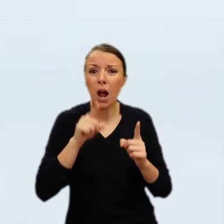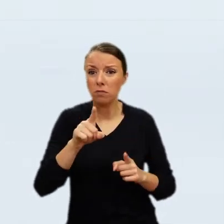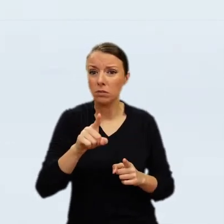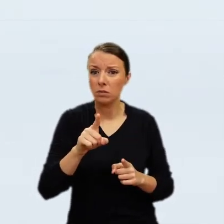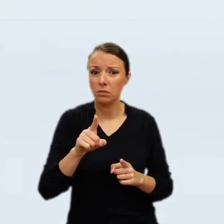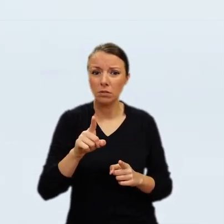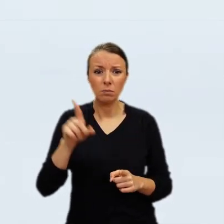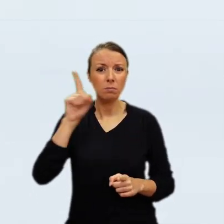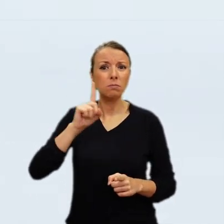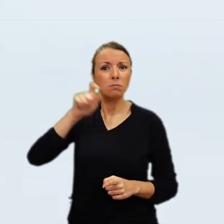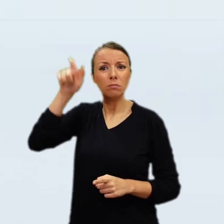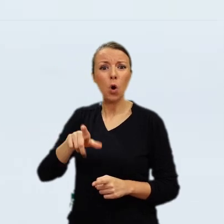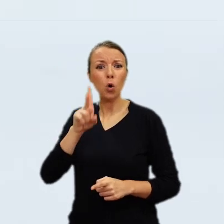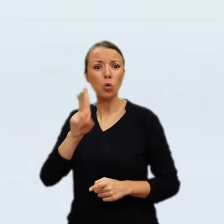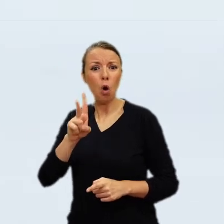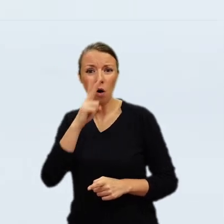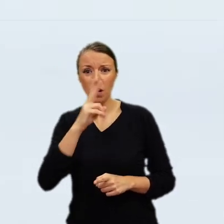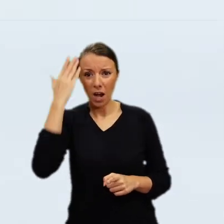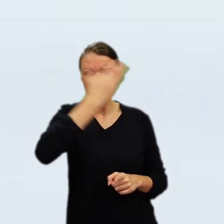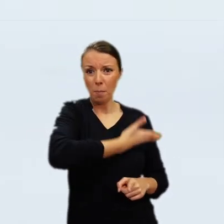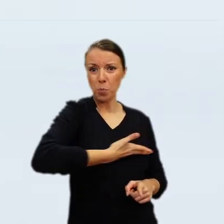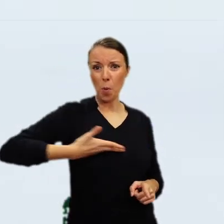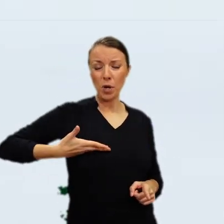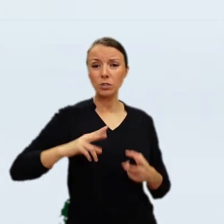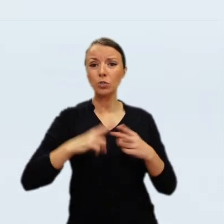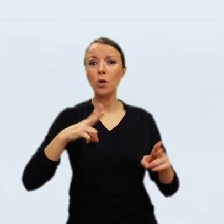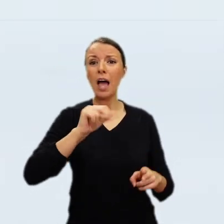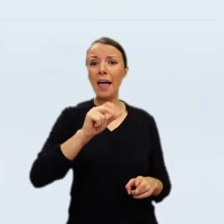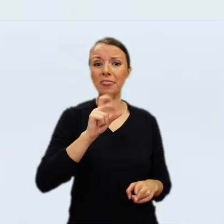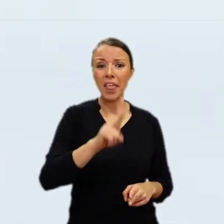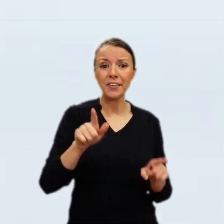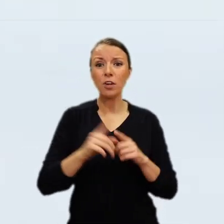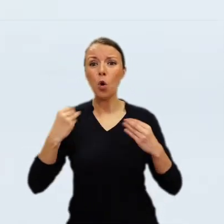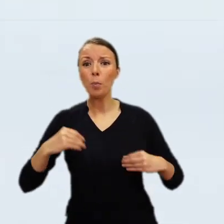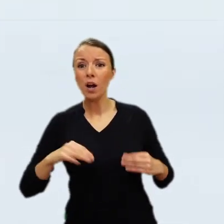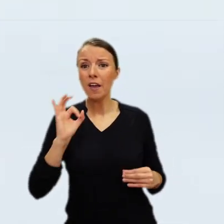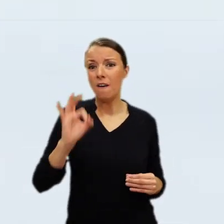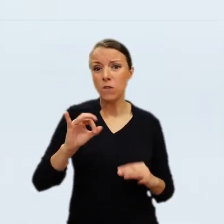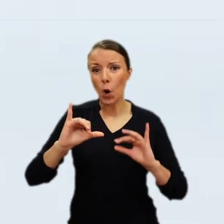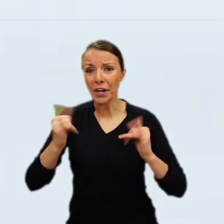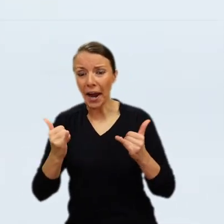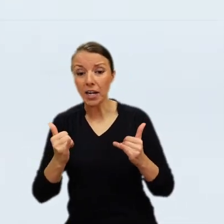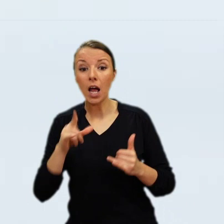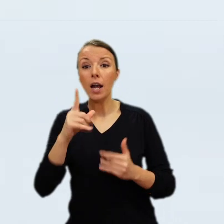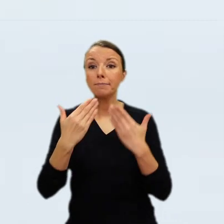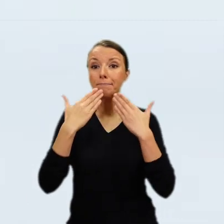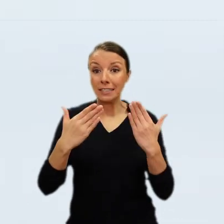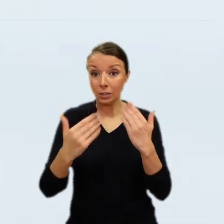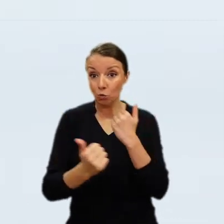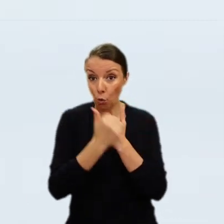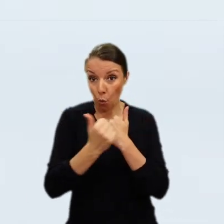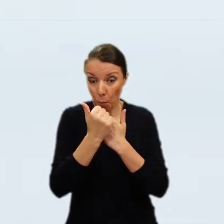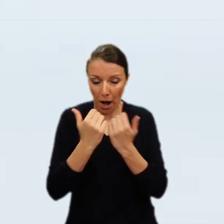Thanks to documents, however, we know exactly that this large canvas, now at the Metropolitan Museum in New York, was commissioned in